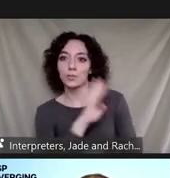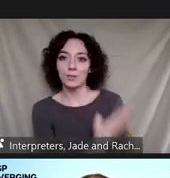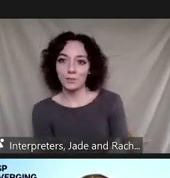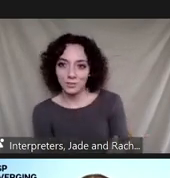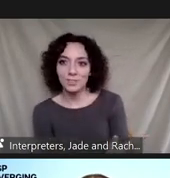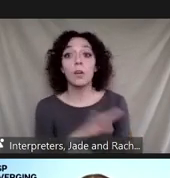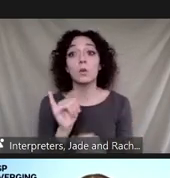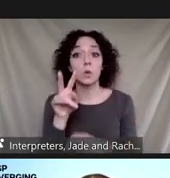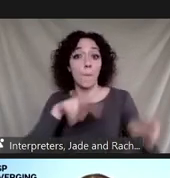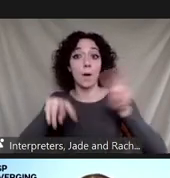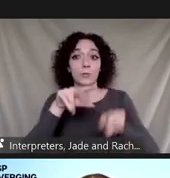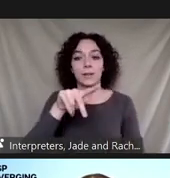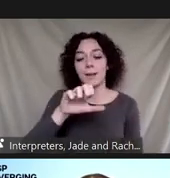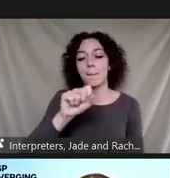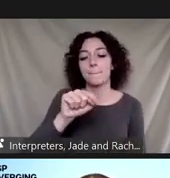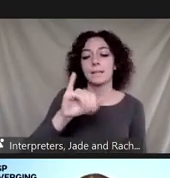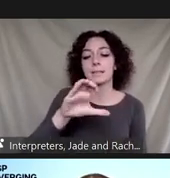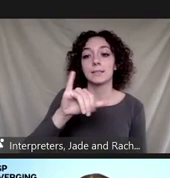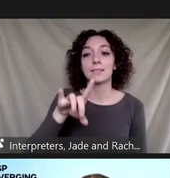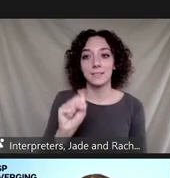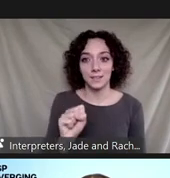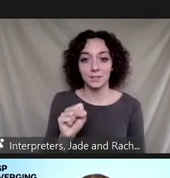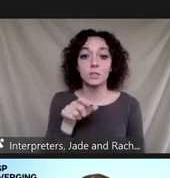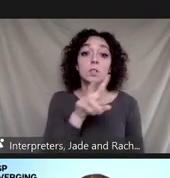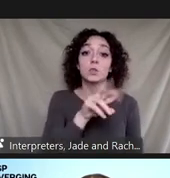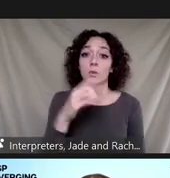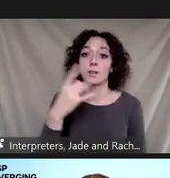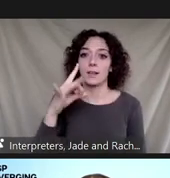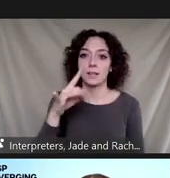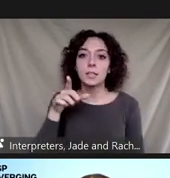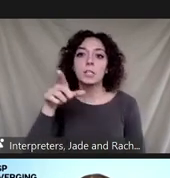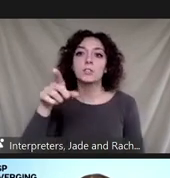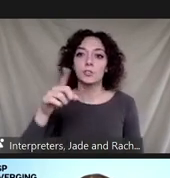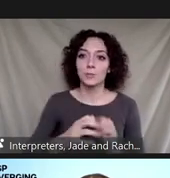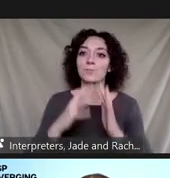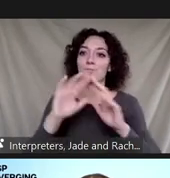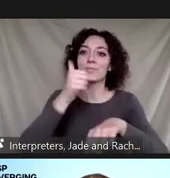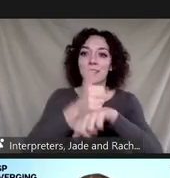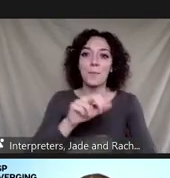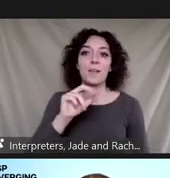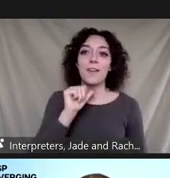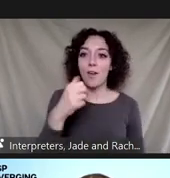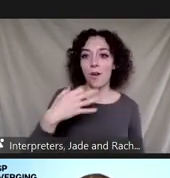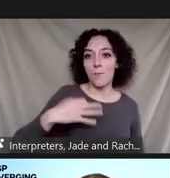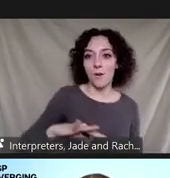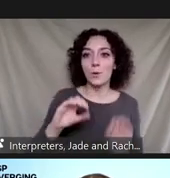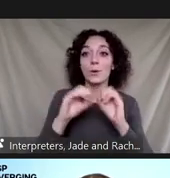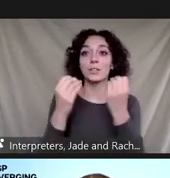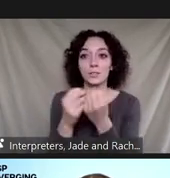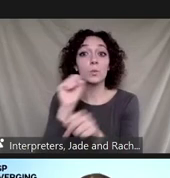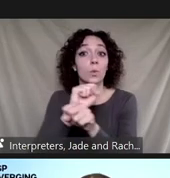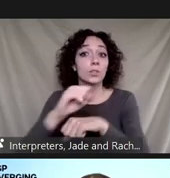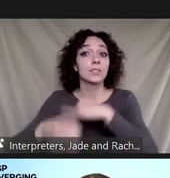pesticides in 2018 she founded bio gals a u.s non-profit organization that works internationally